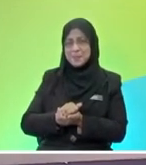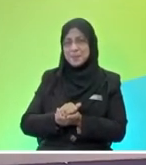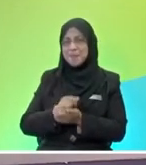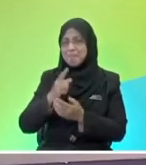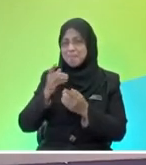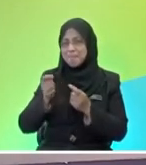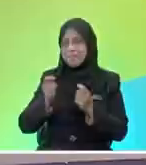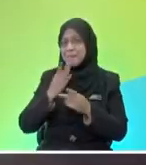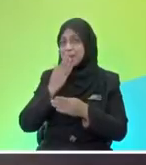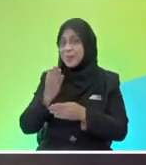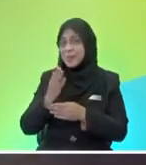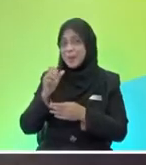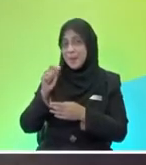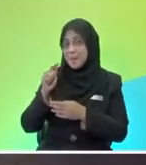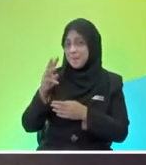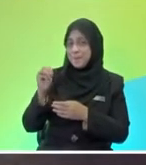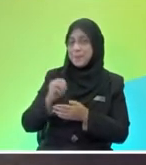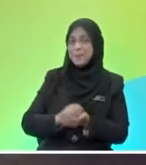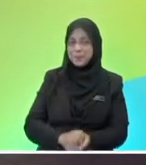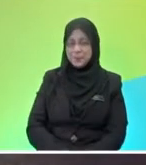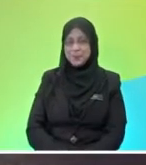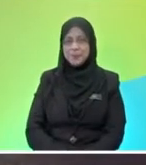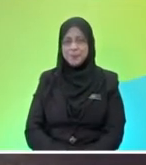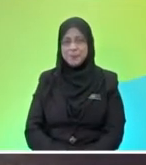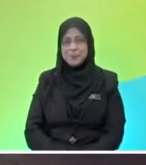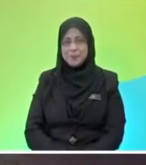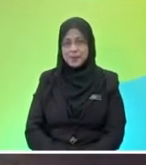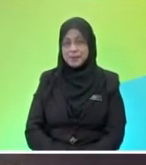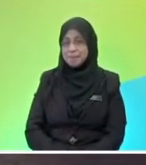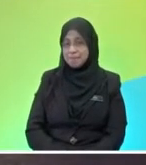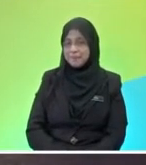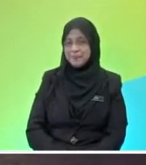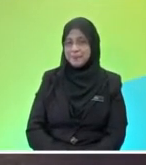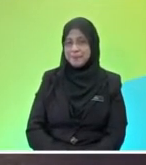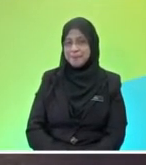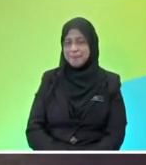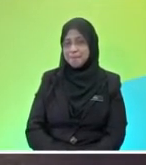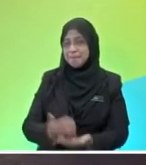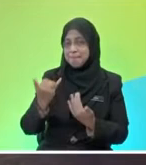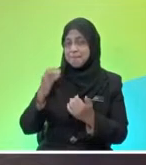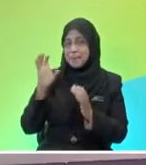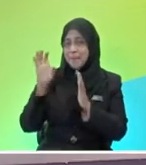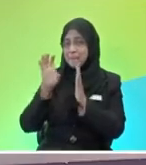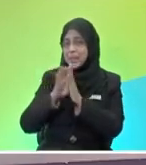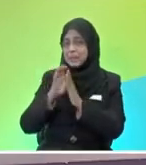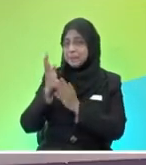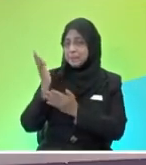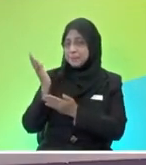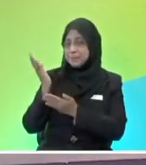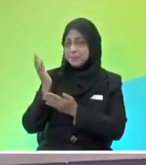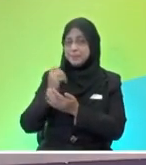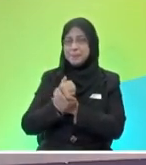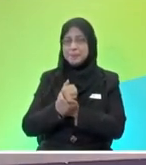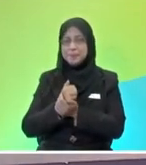you, Adam. Well done. Well done, well done, Adam. Okay, moving forward. Now we are just now, like I mentioned earlier,